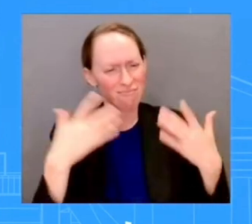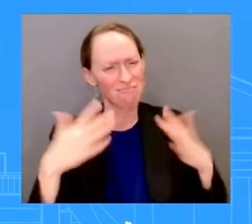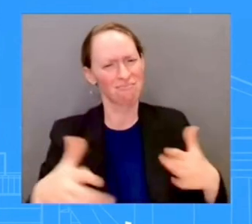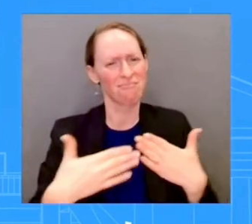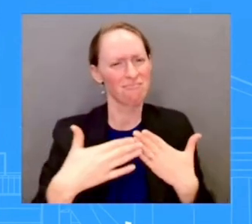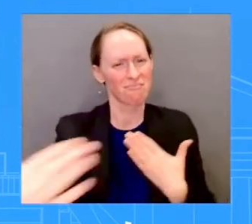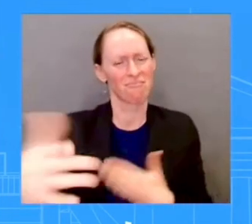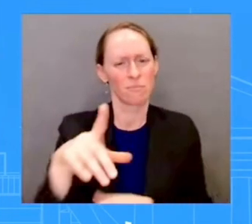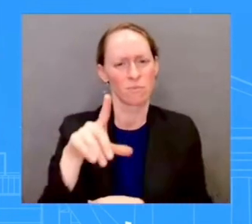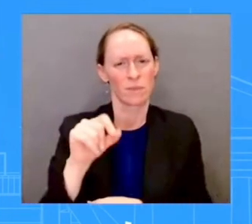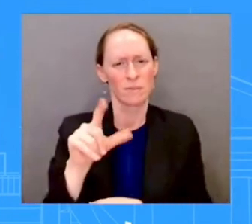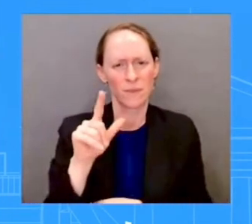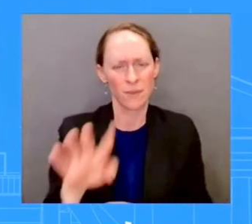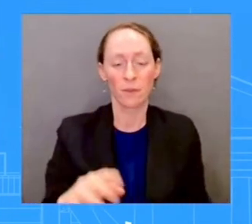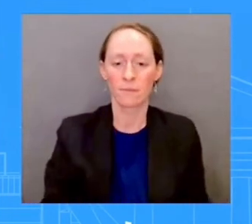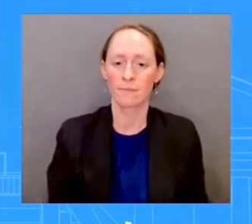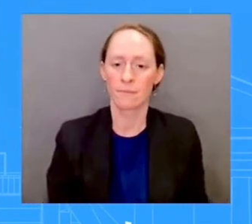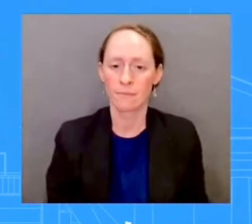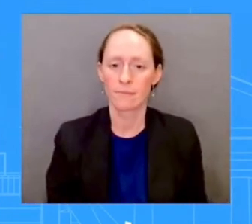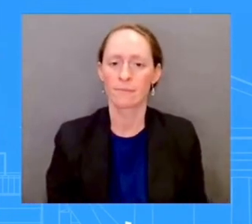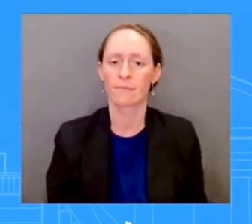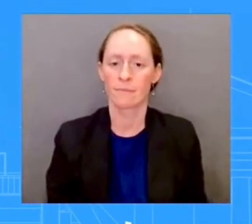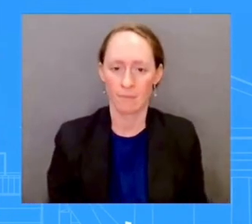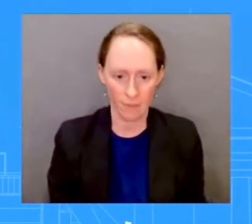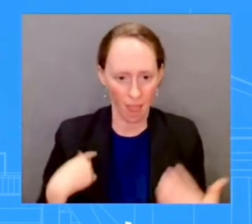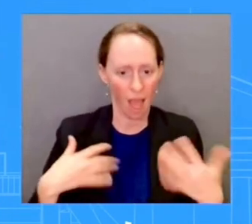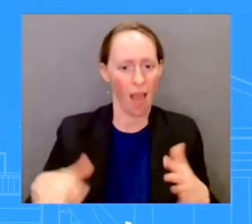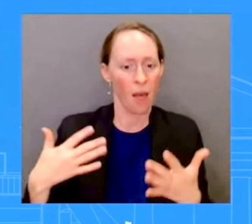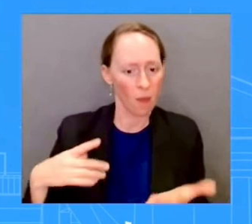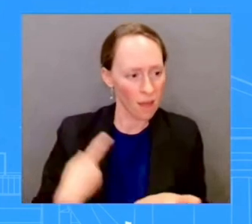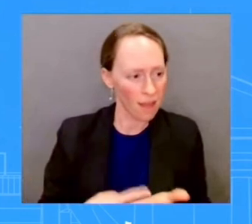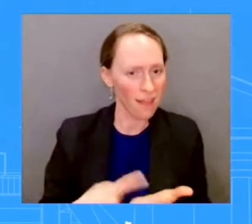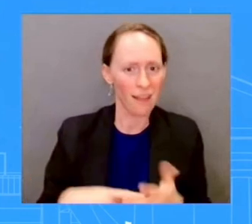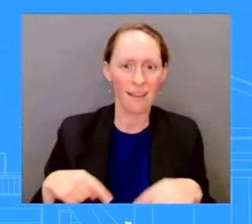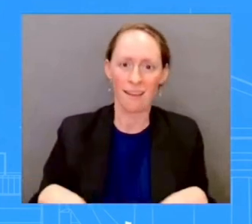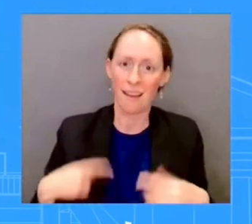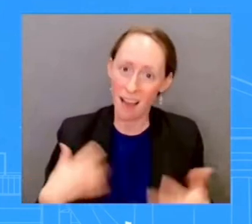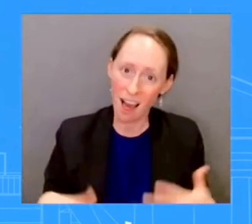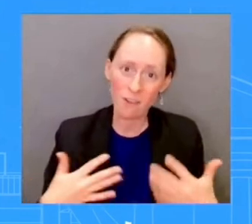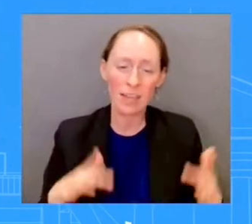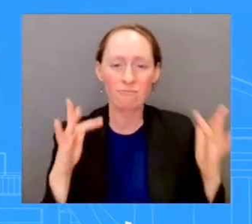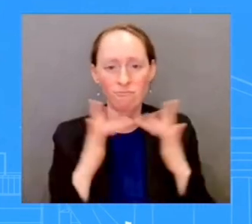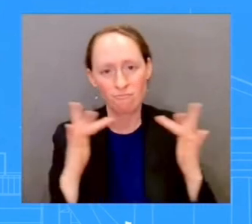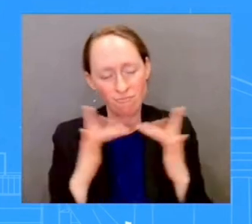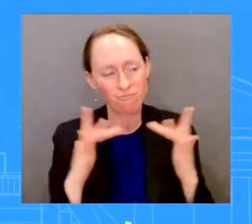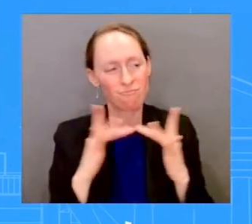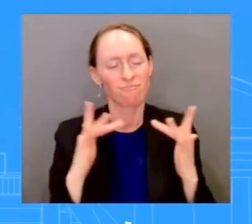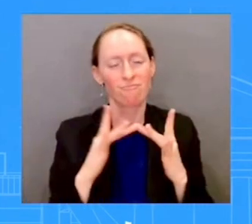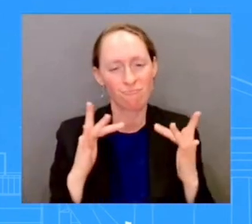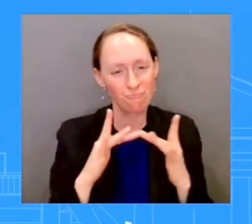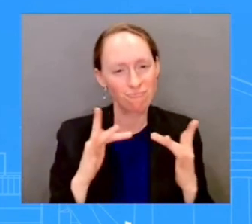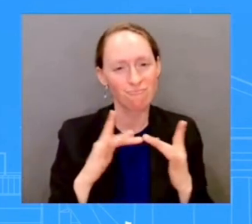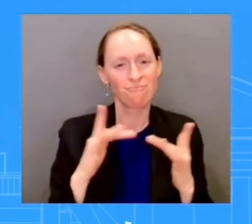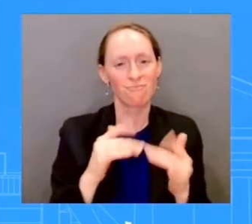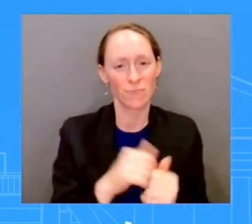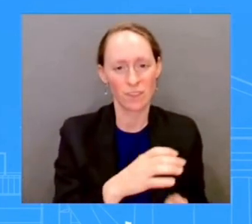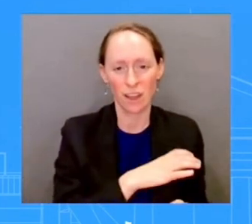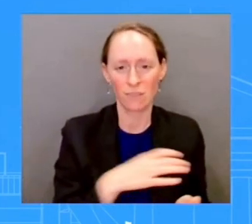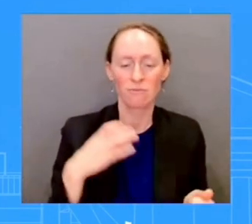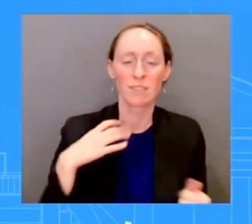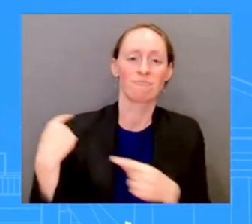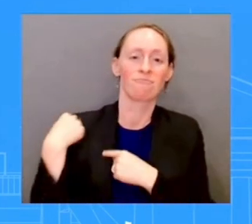engagement, the Hill engagement that this White House has had with the office, the OMB director, Shalonda Young, right?